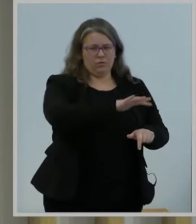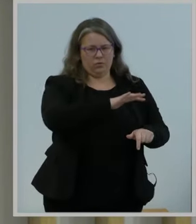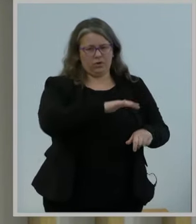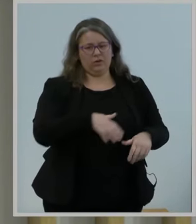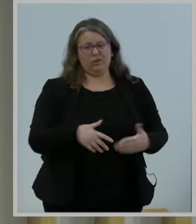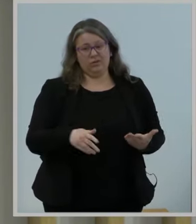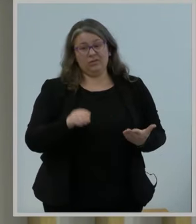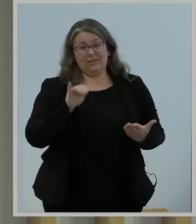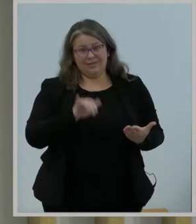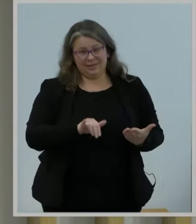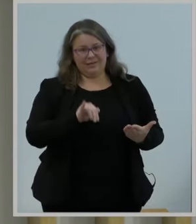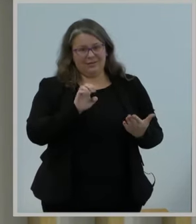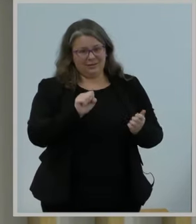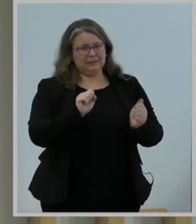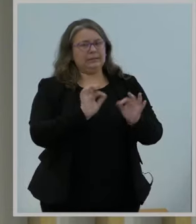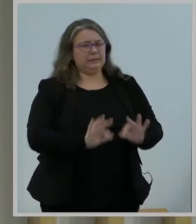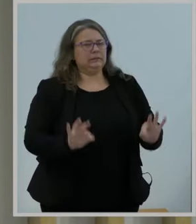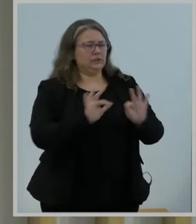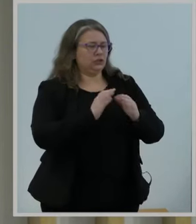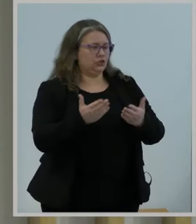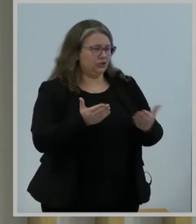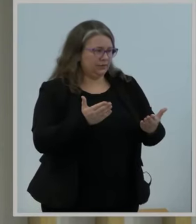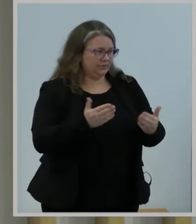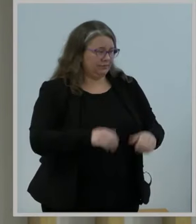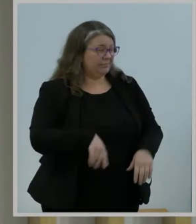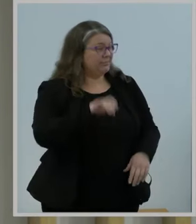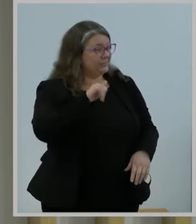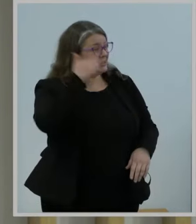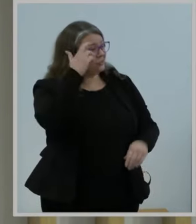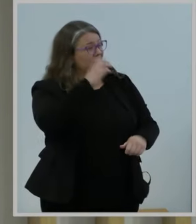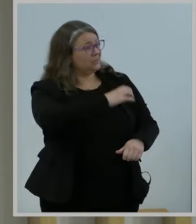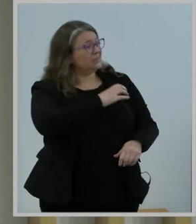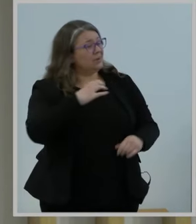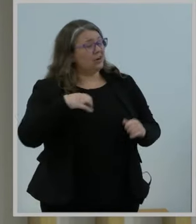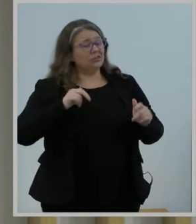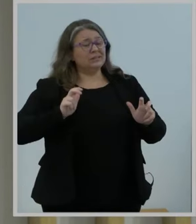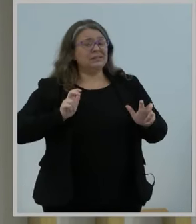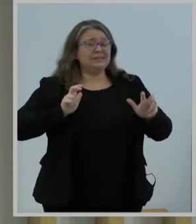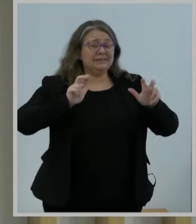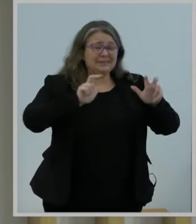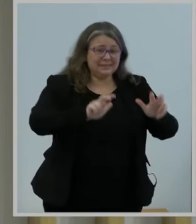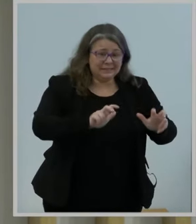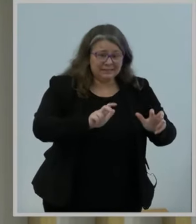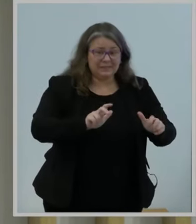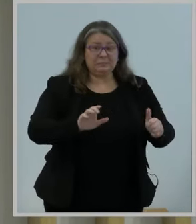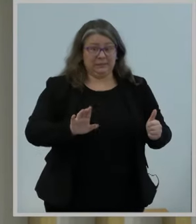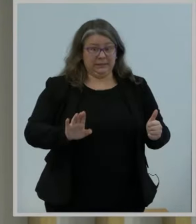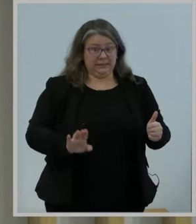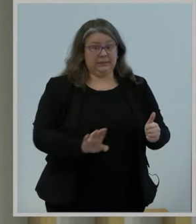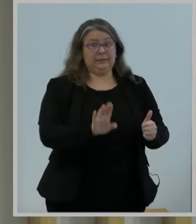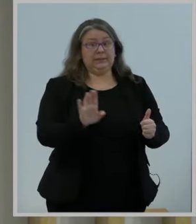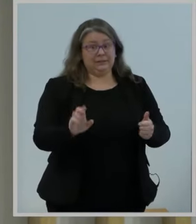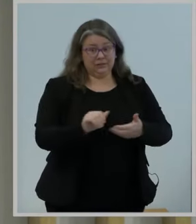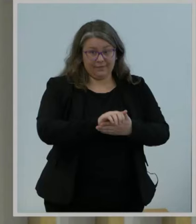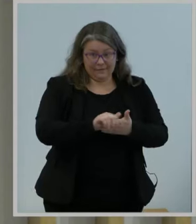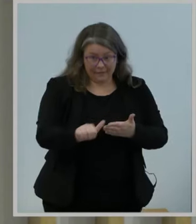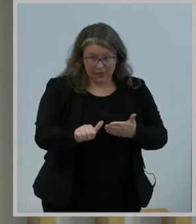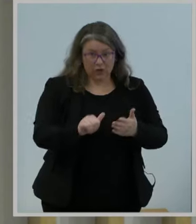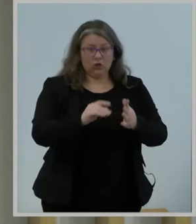tens of billions of dollars into building out our networks and making access more affordable and more equitable,